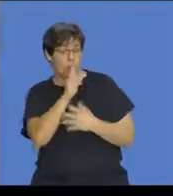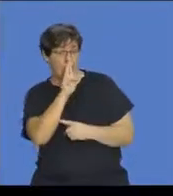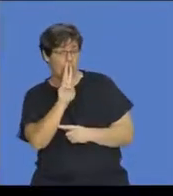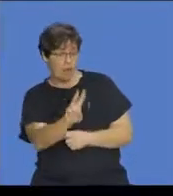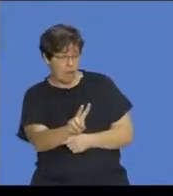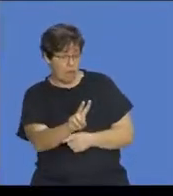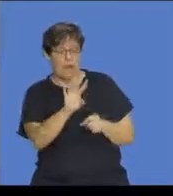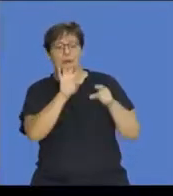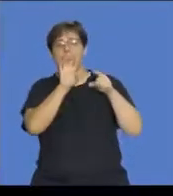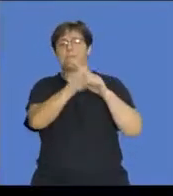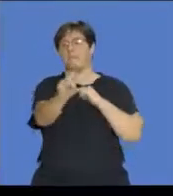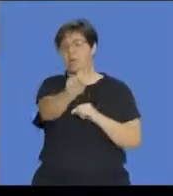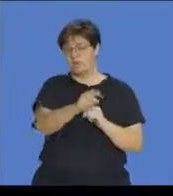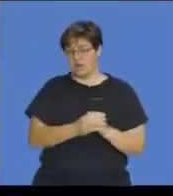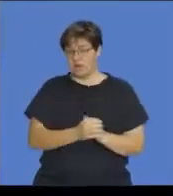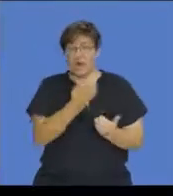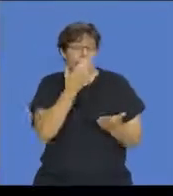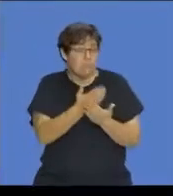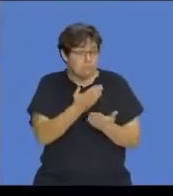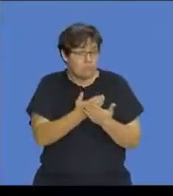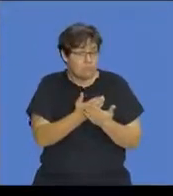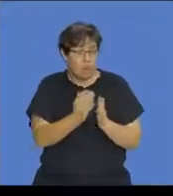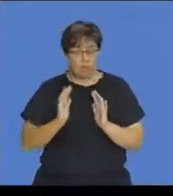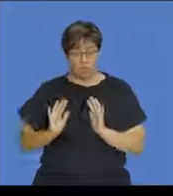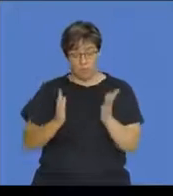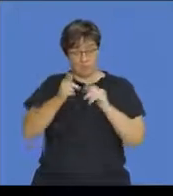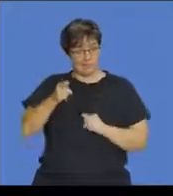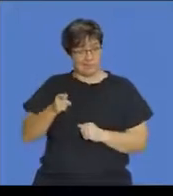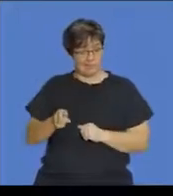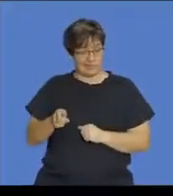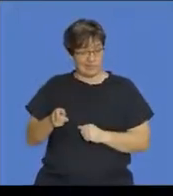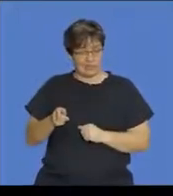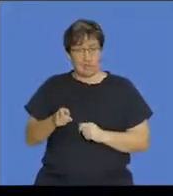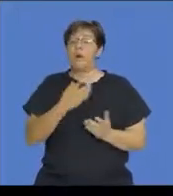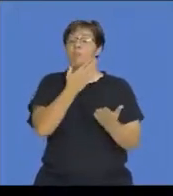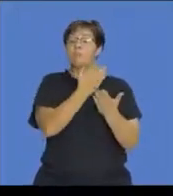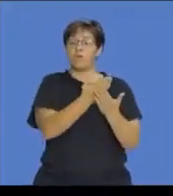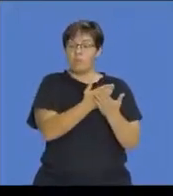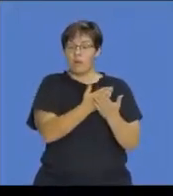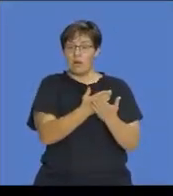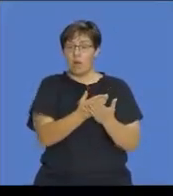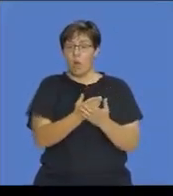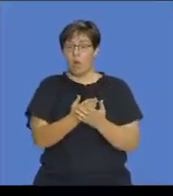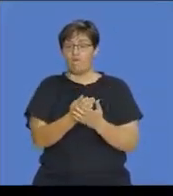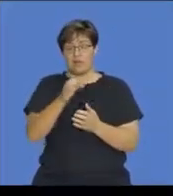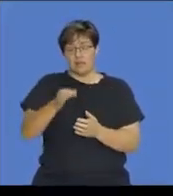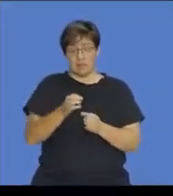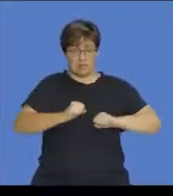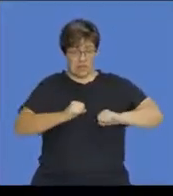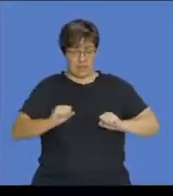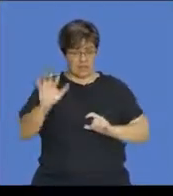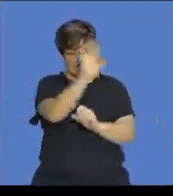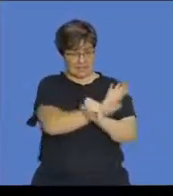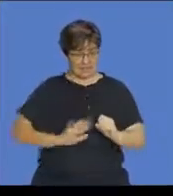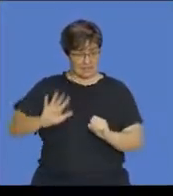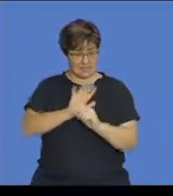then we'd recognize the probability of the complement is going to be the probability of the sample space. Remember, it's the